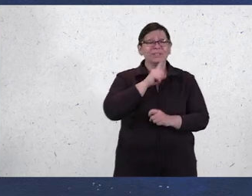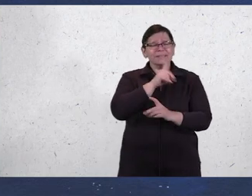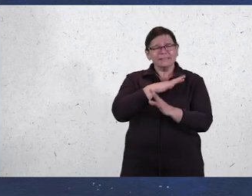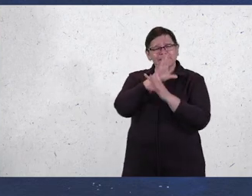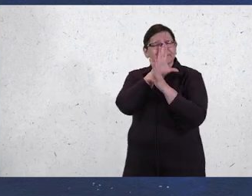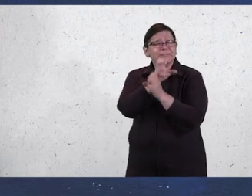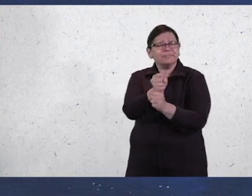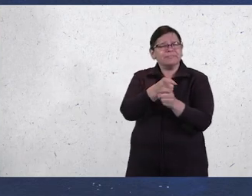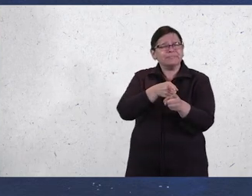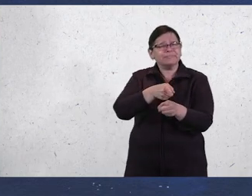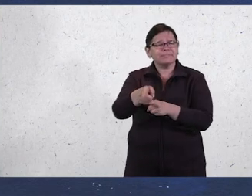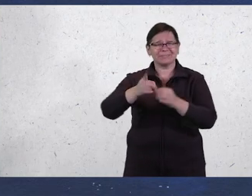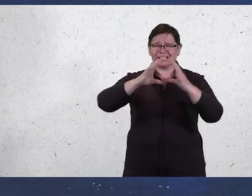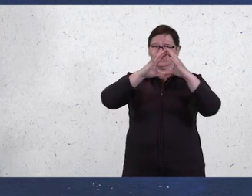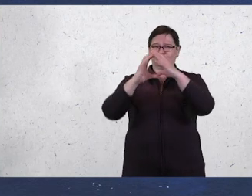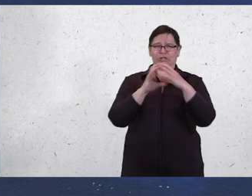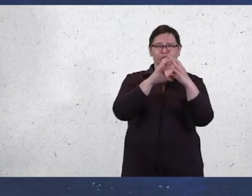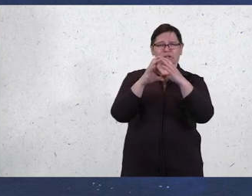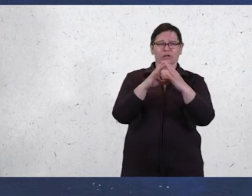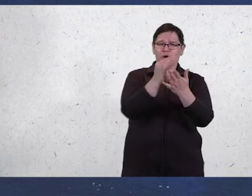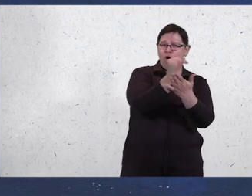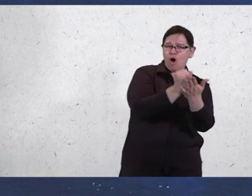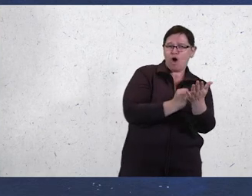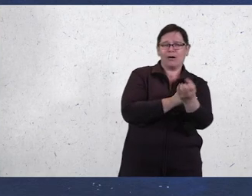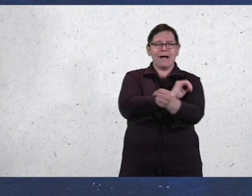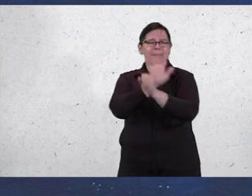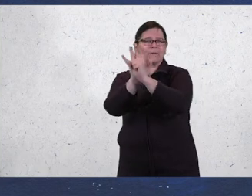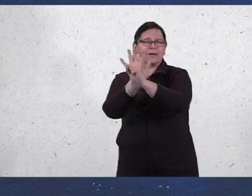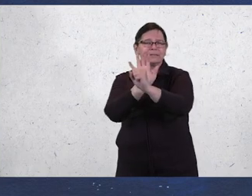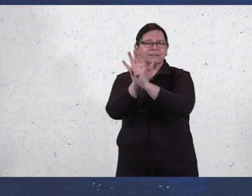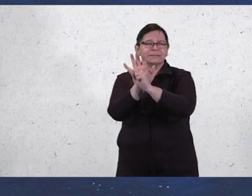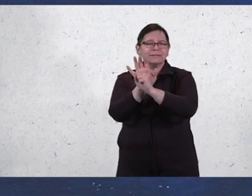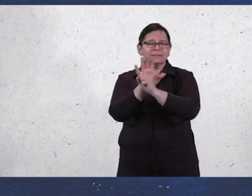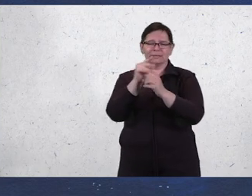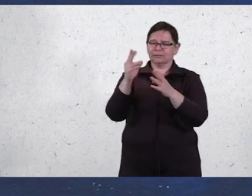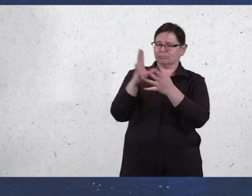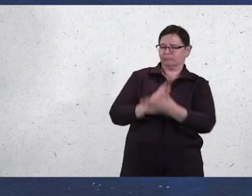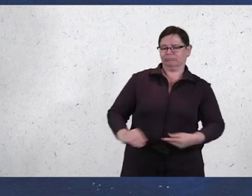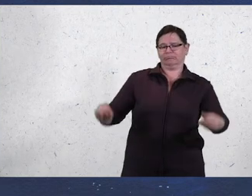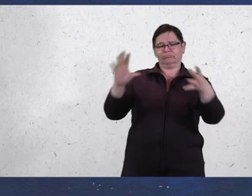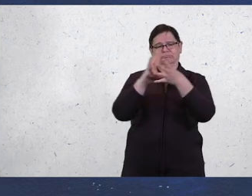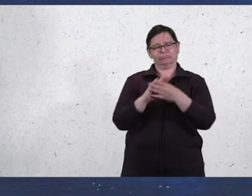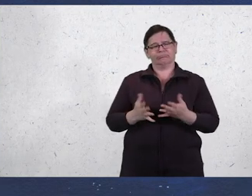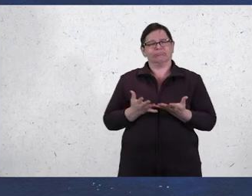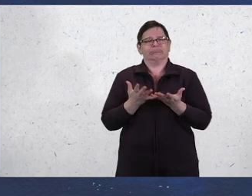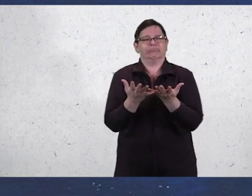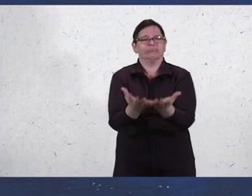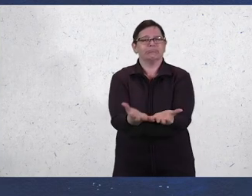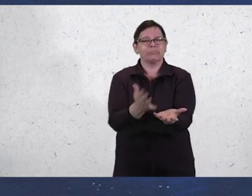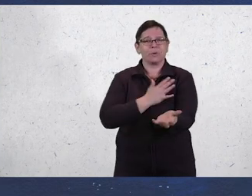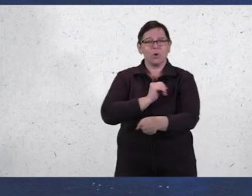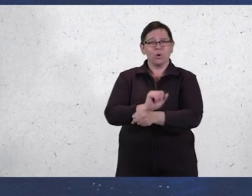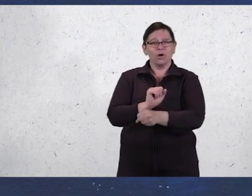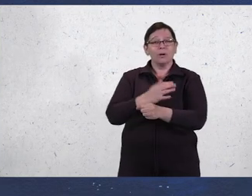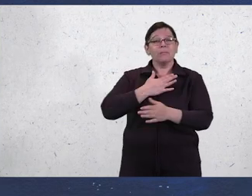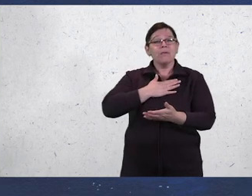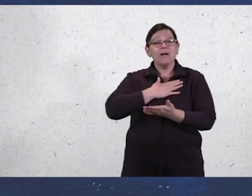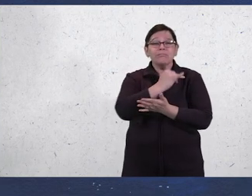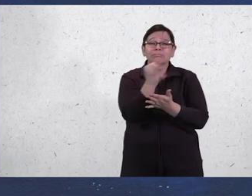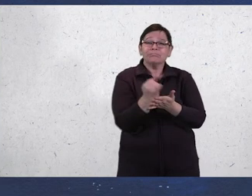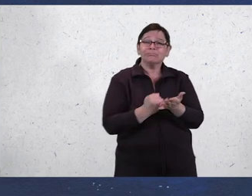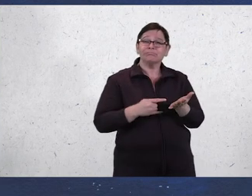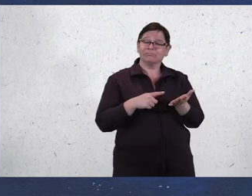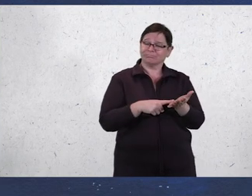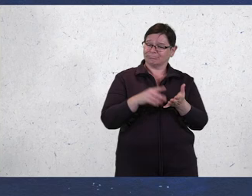I'm particularly interested in the intersection of art and advocacy. And using storytelling in my work. The